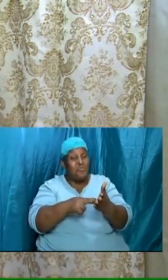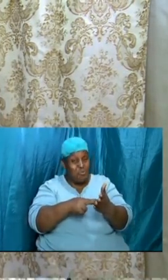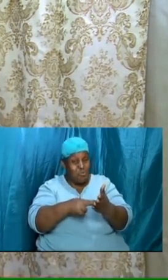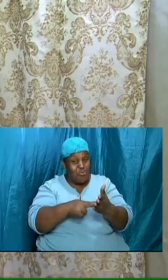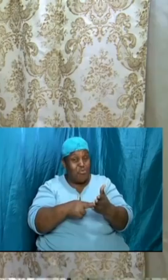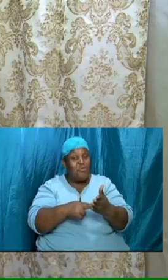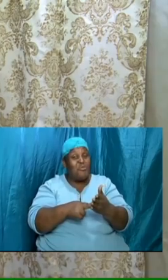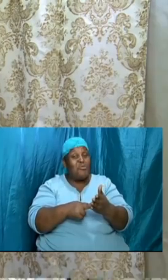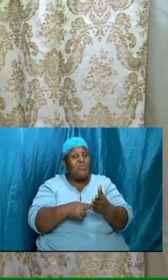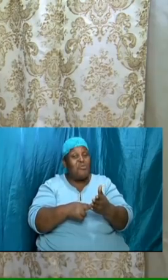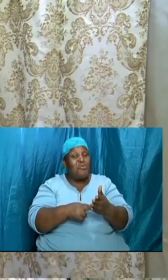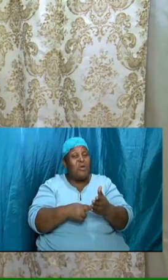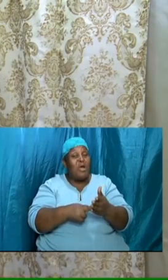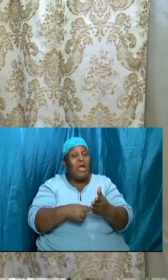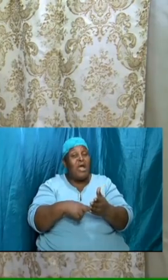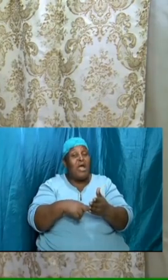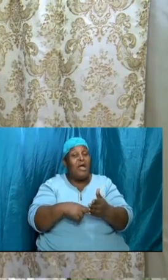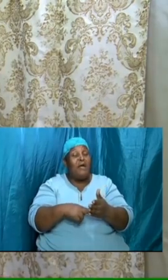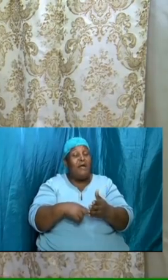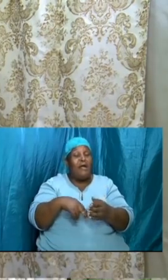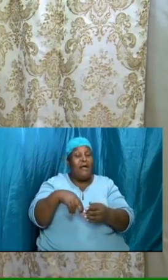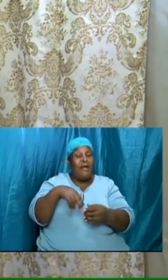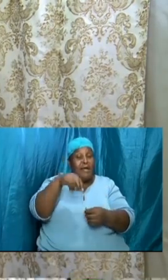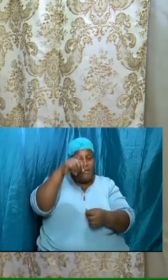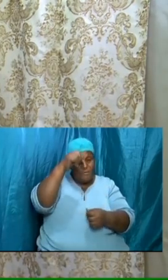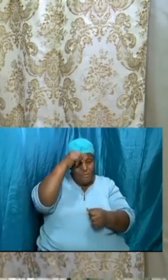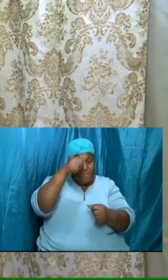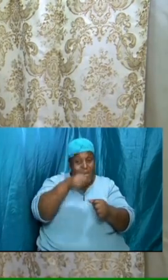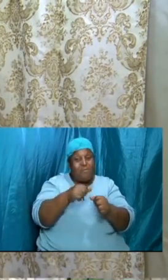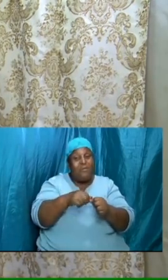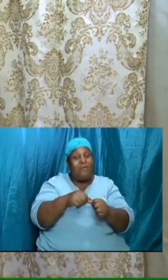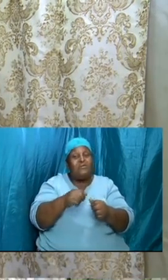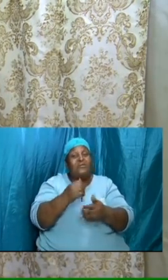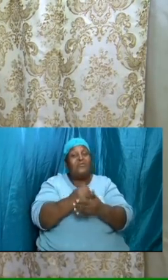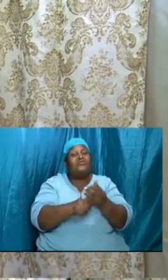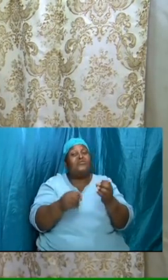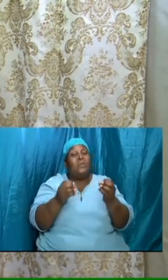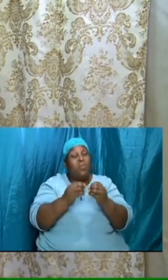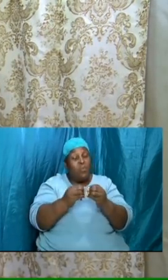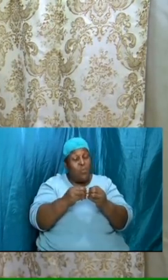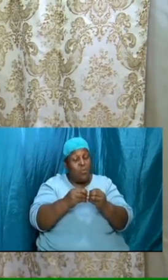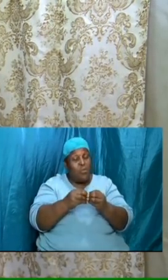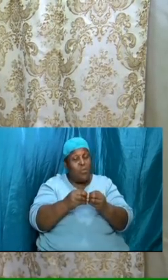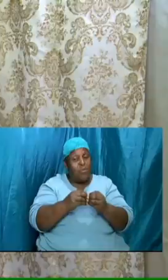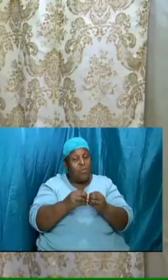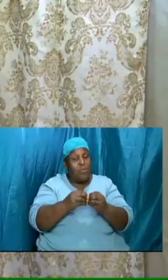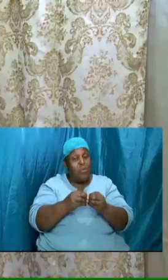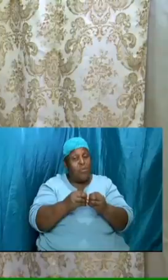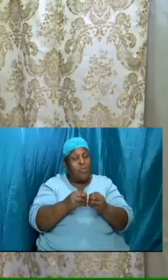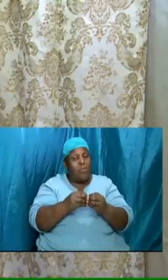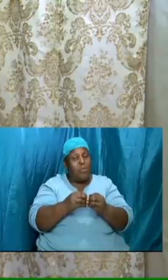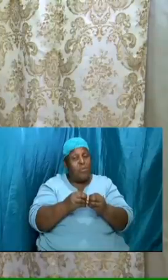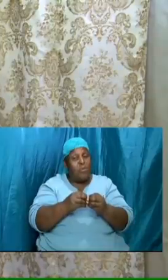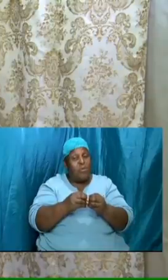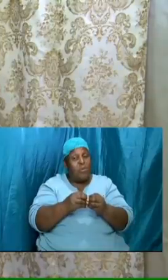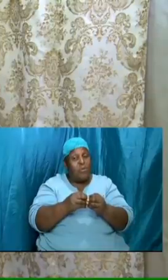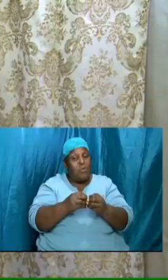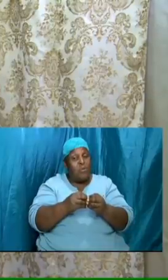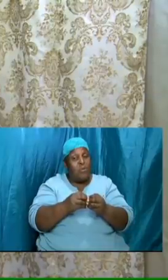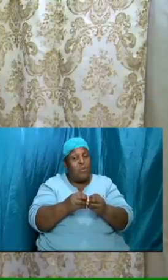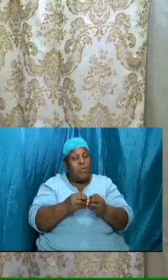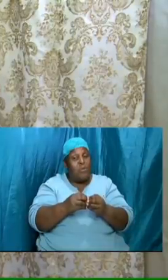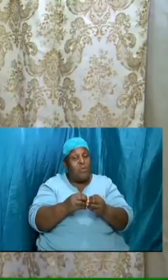uh sessions for their tips they are online and update ourselves but just to